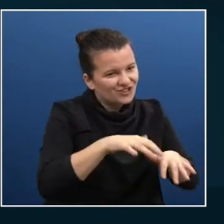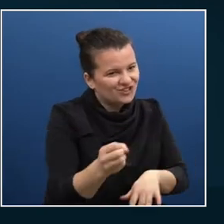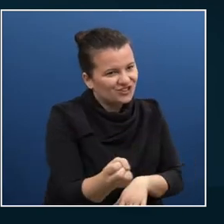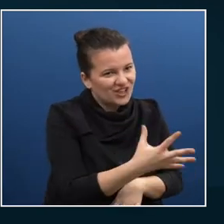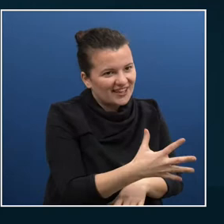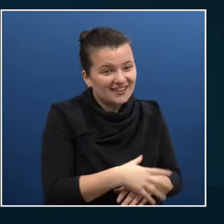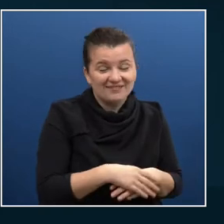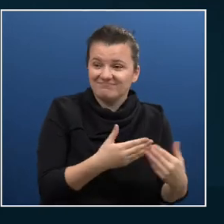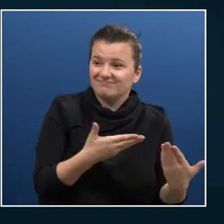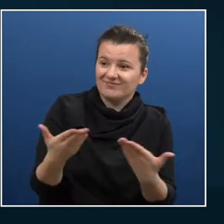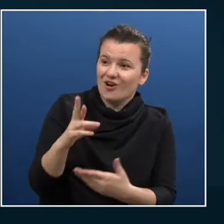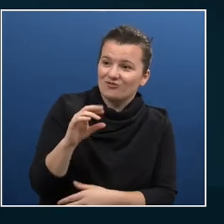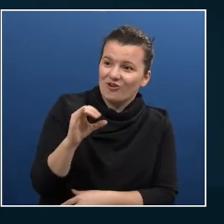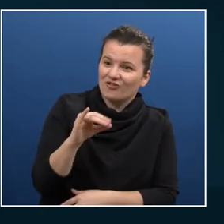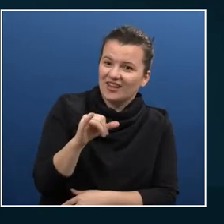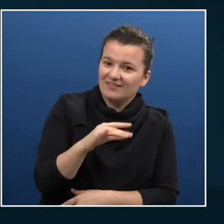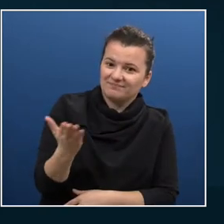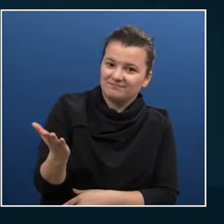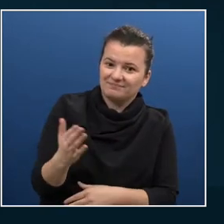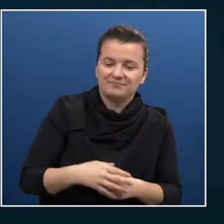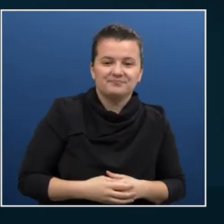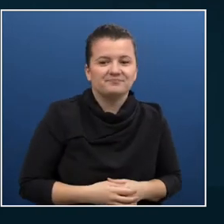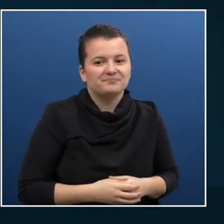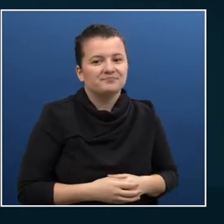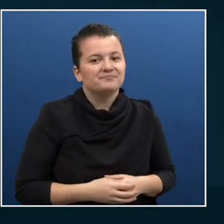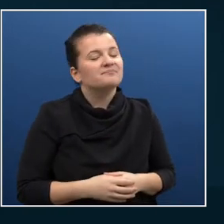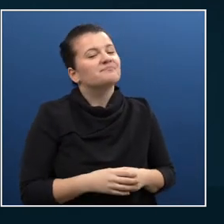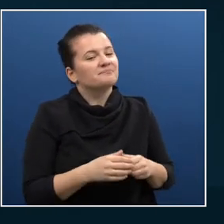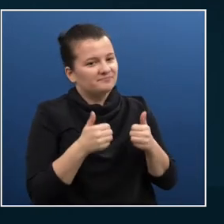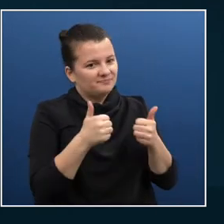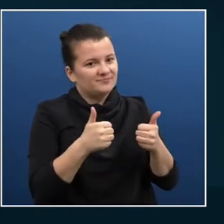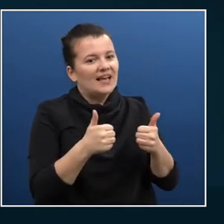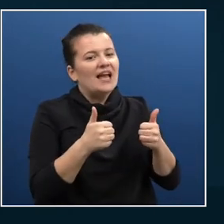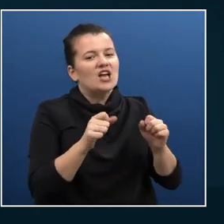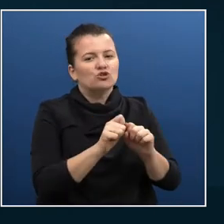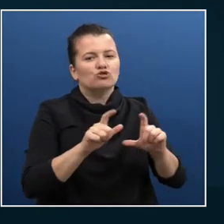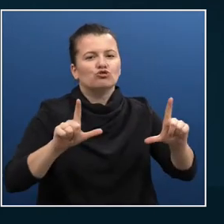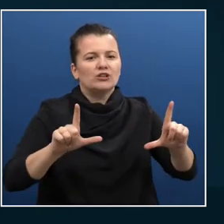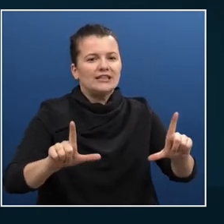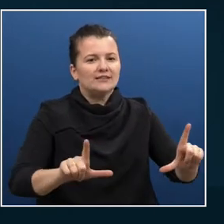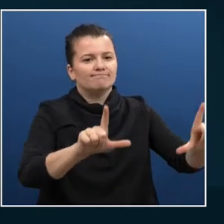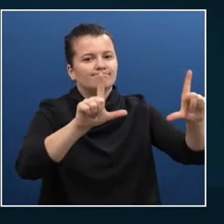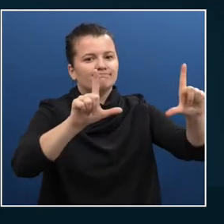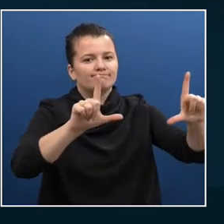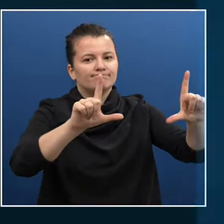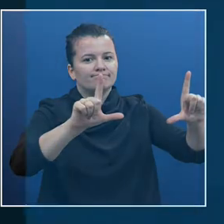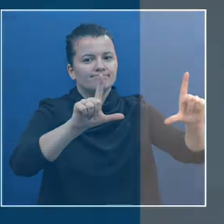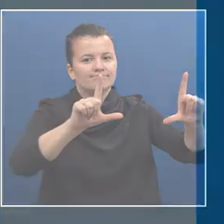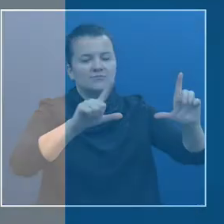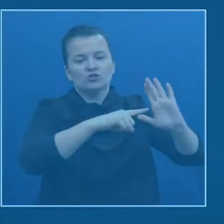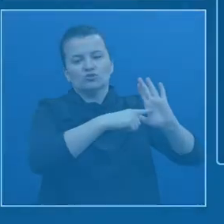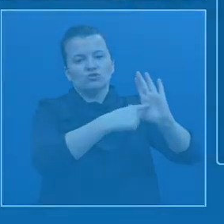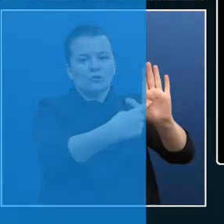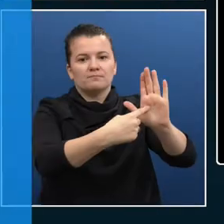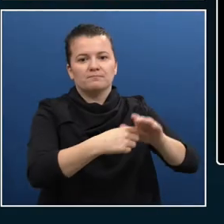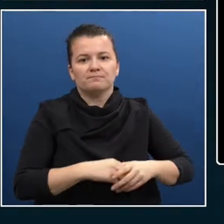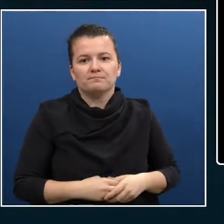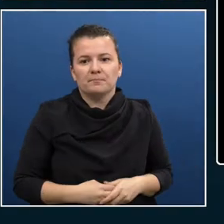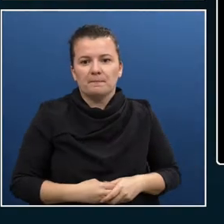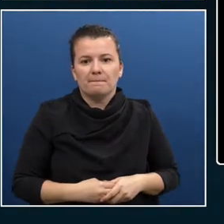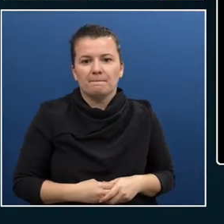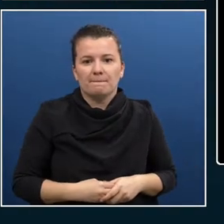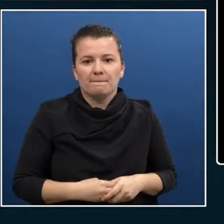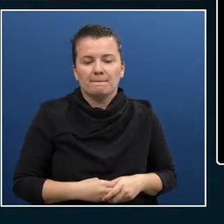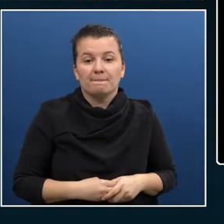Great. I'm going to share my screen because I have some really great content to share with you. And you can